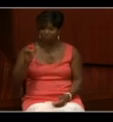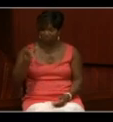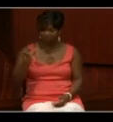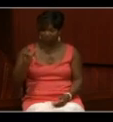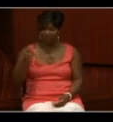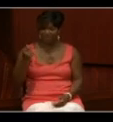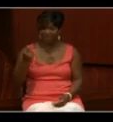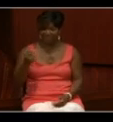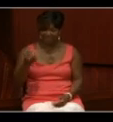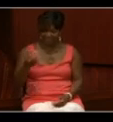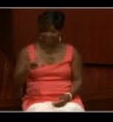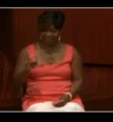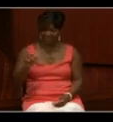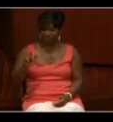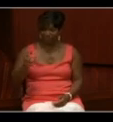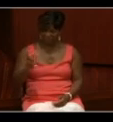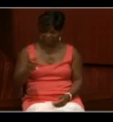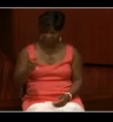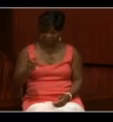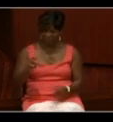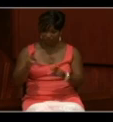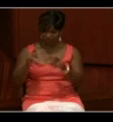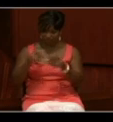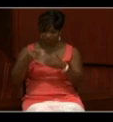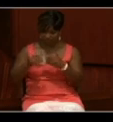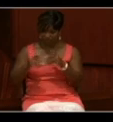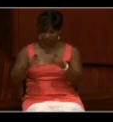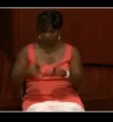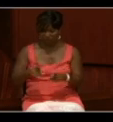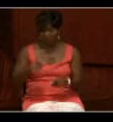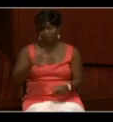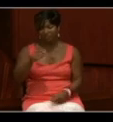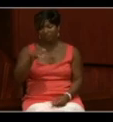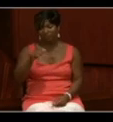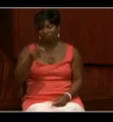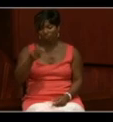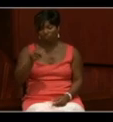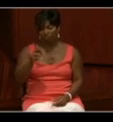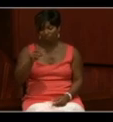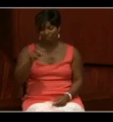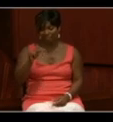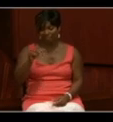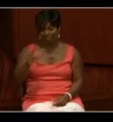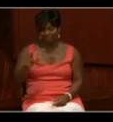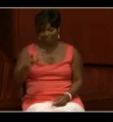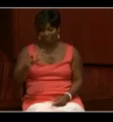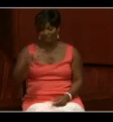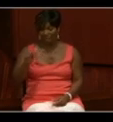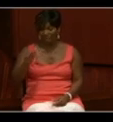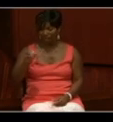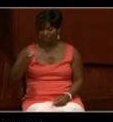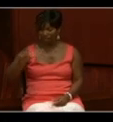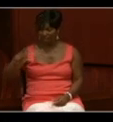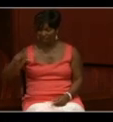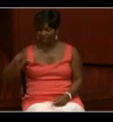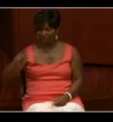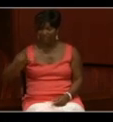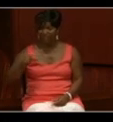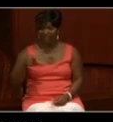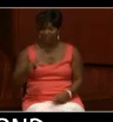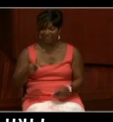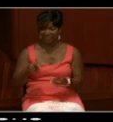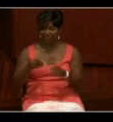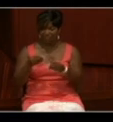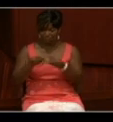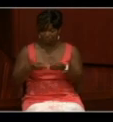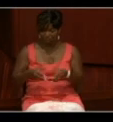Gordanier, B. Seaman, second class. Offense, AOL. Specification approved by plea and sentence to lose $1.20